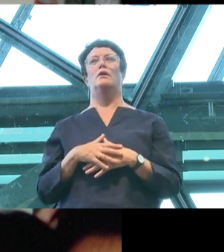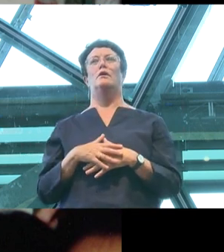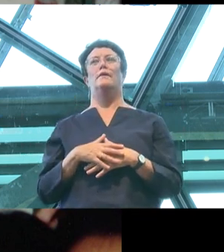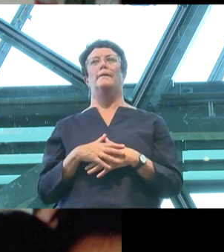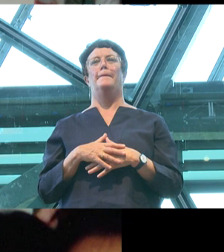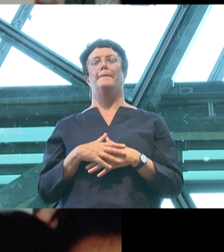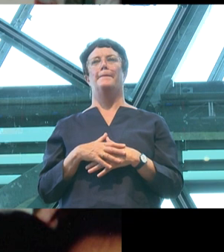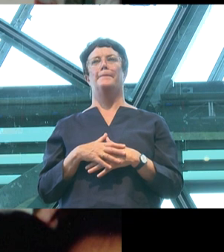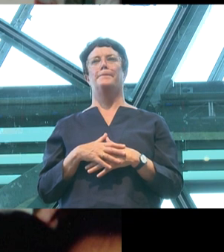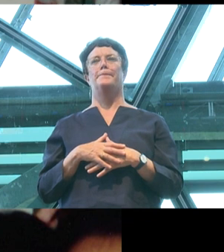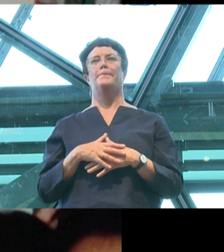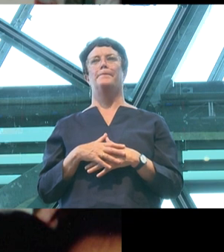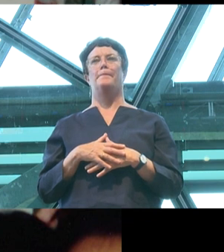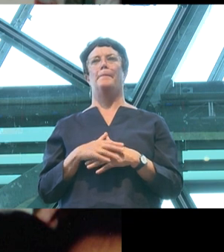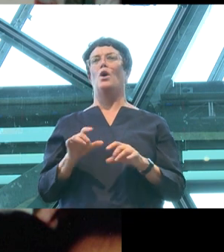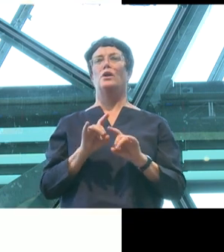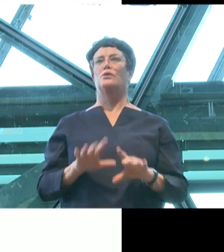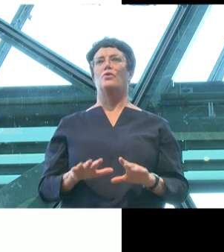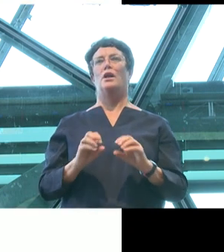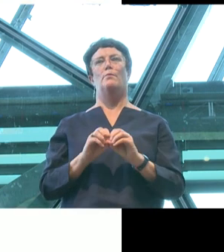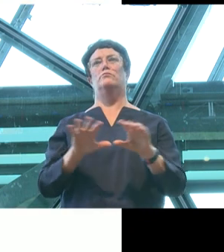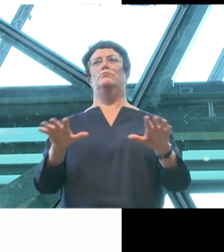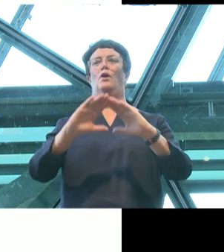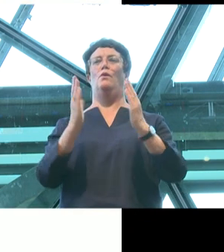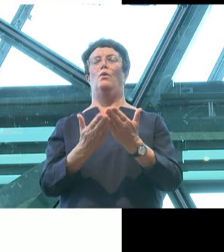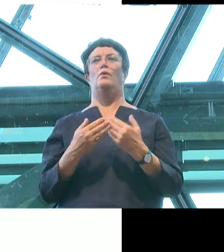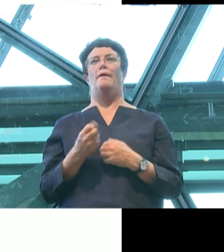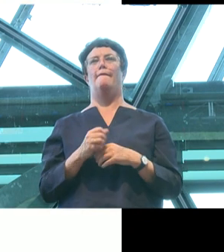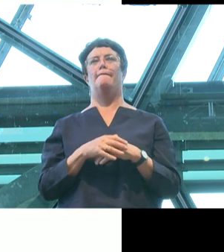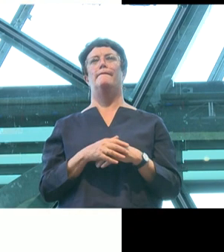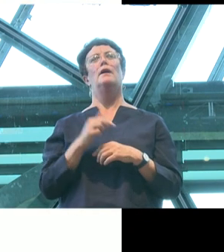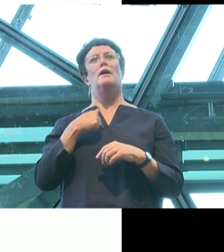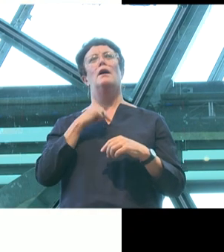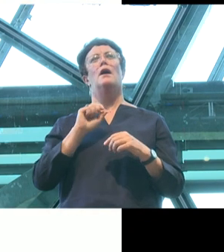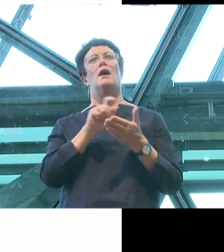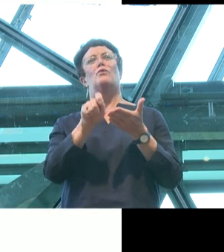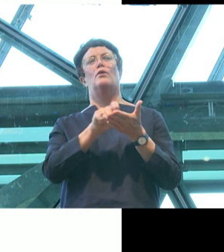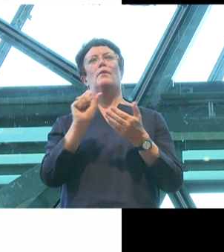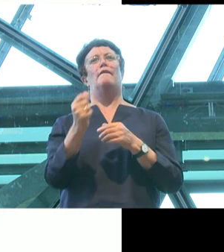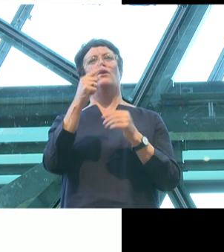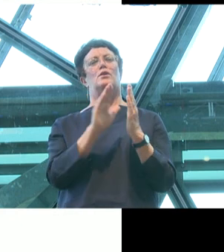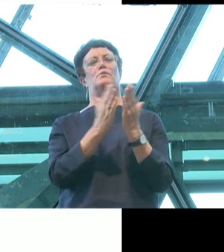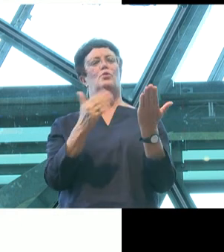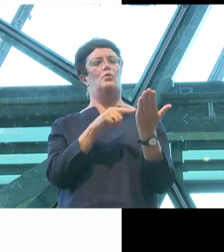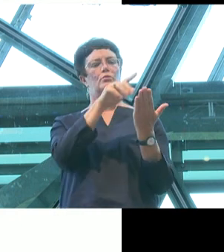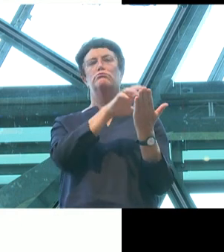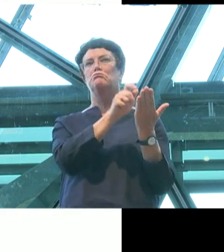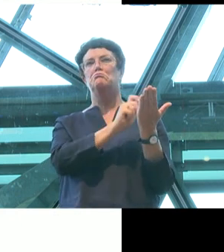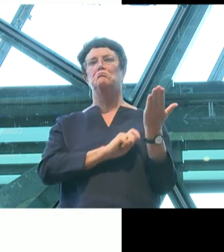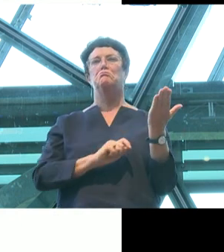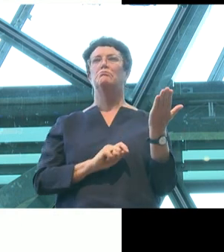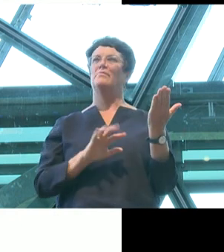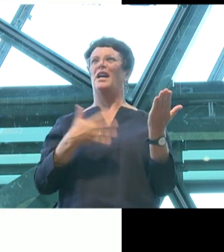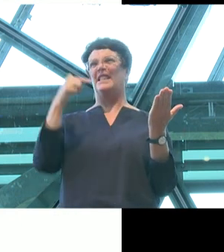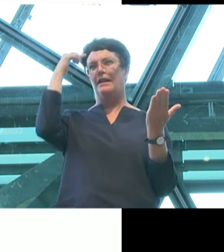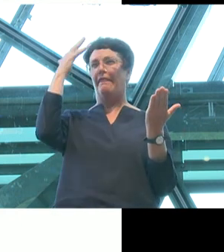globe. Now, when I wrote my first book, I didn't really reflect that much on why I was writing it. This was